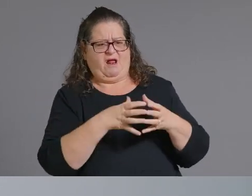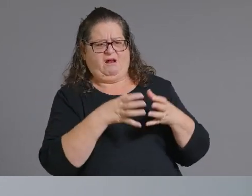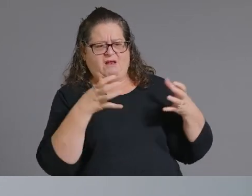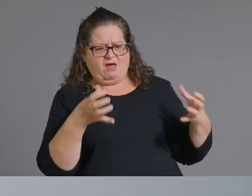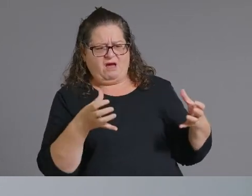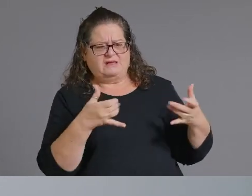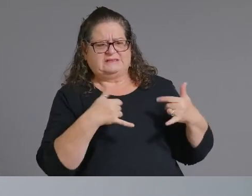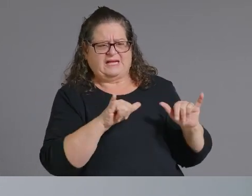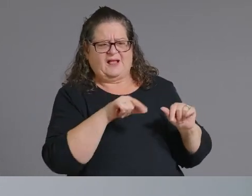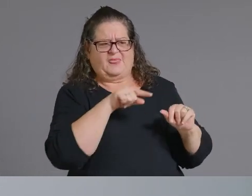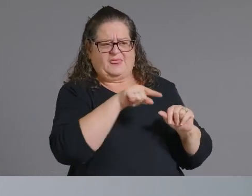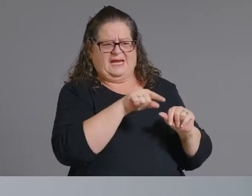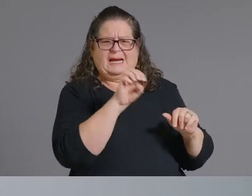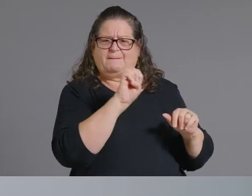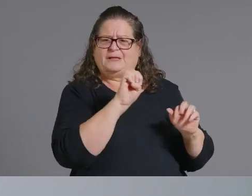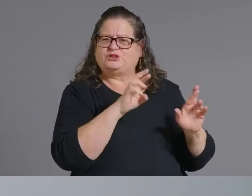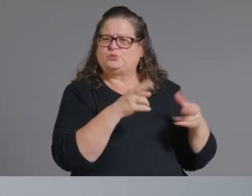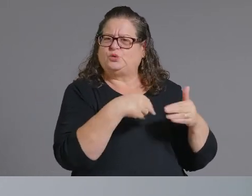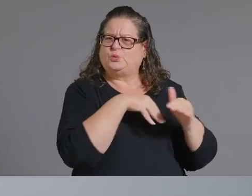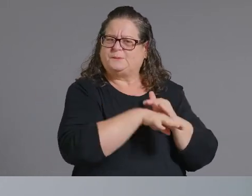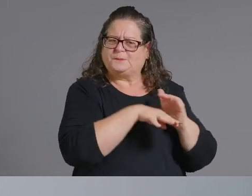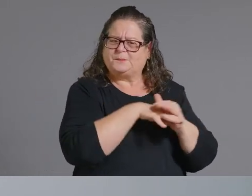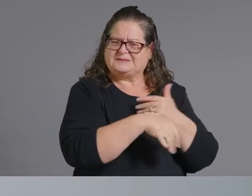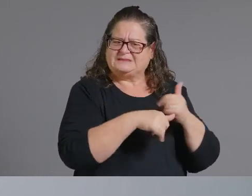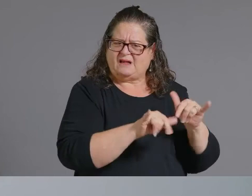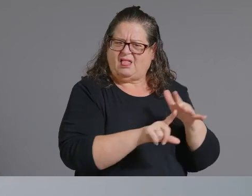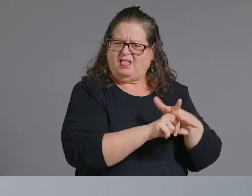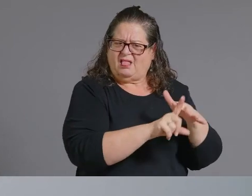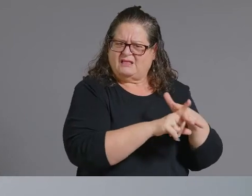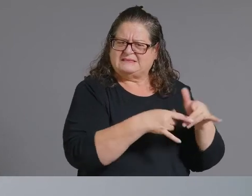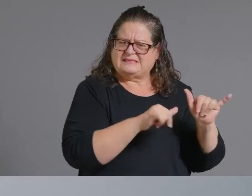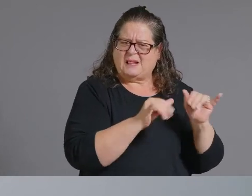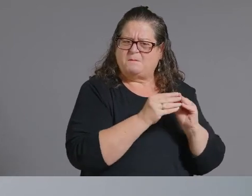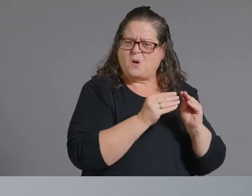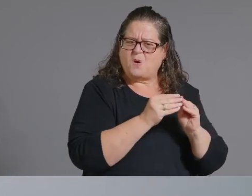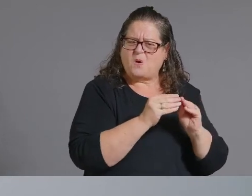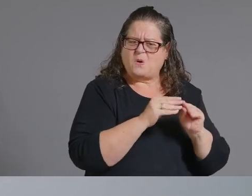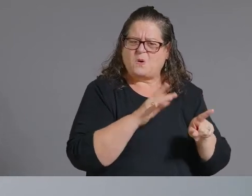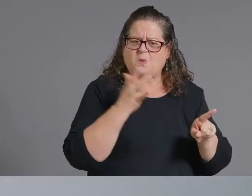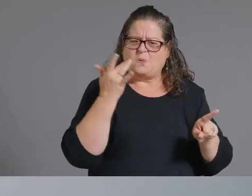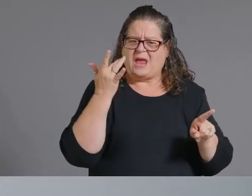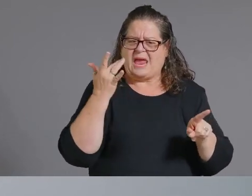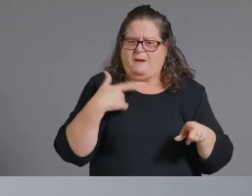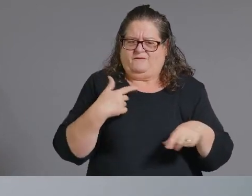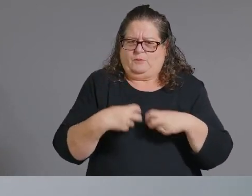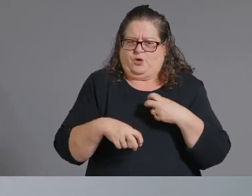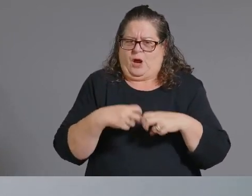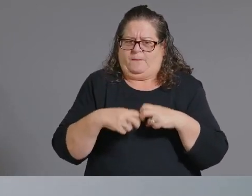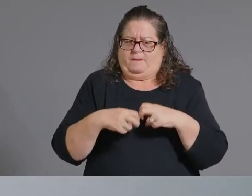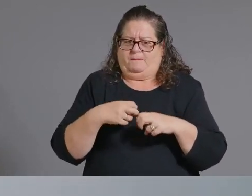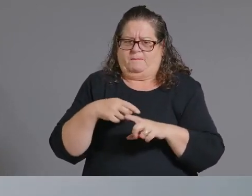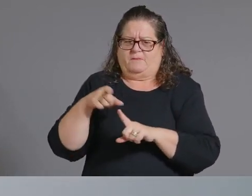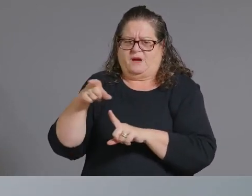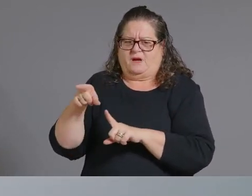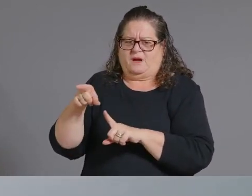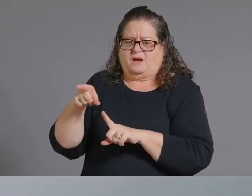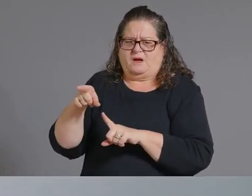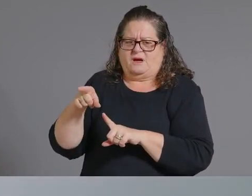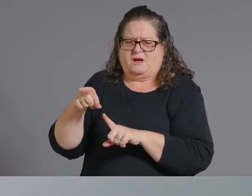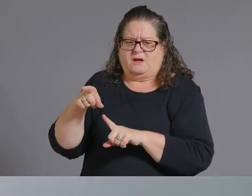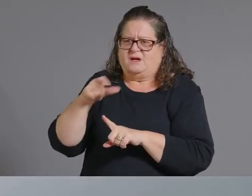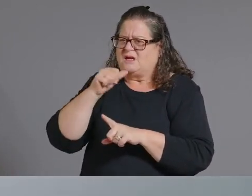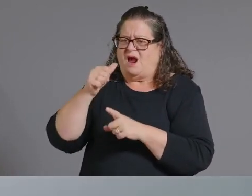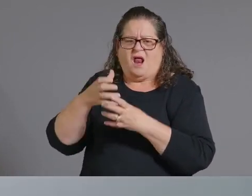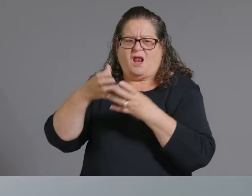emergency bed and also why are we still kind of having this issue with a lack of icu beds while we have this decrease in covid